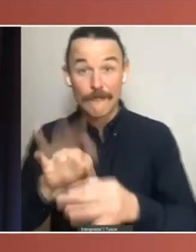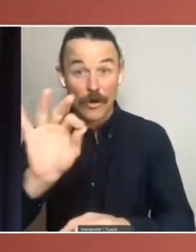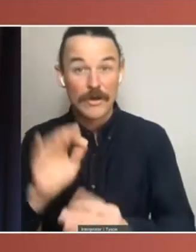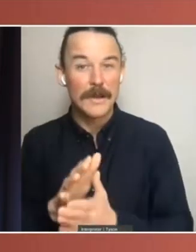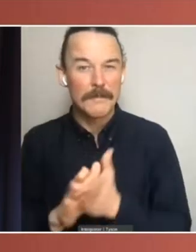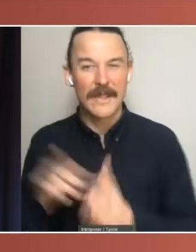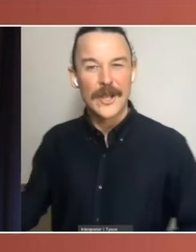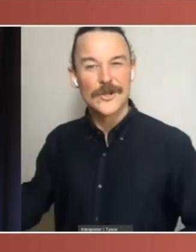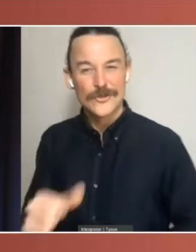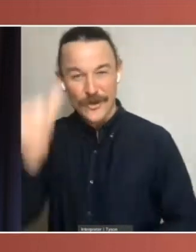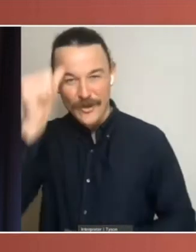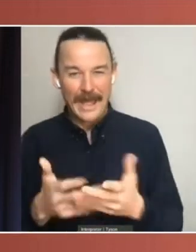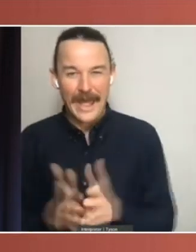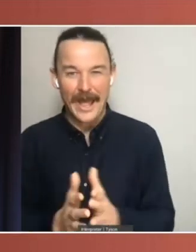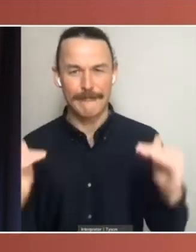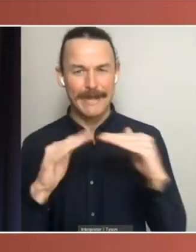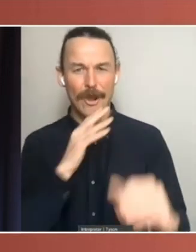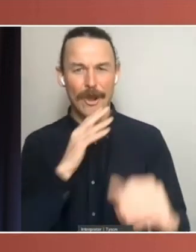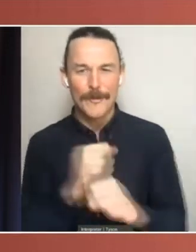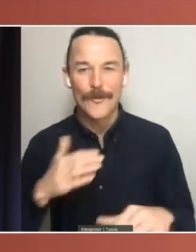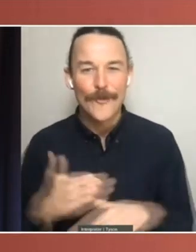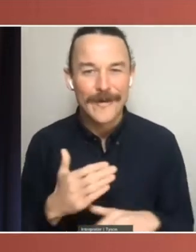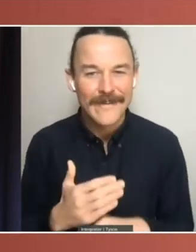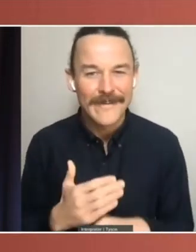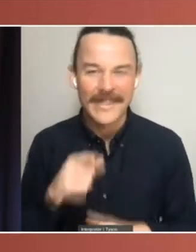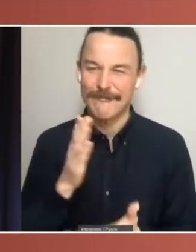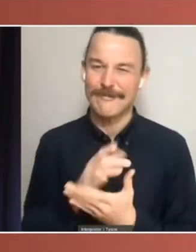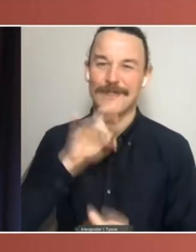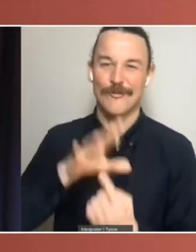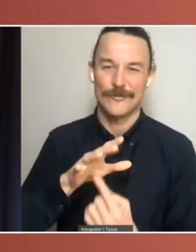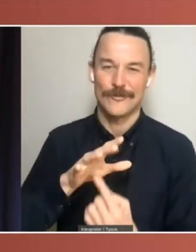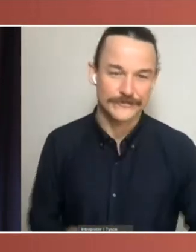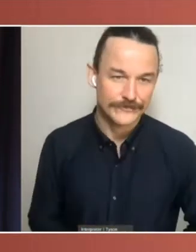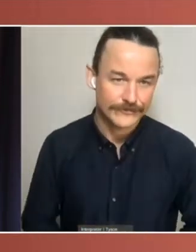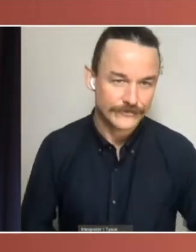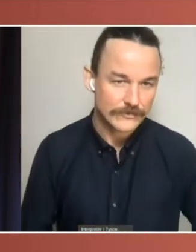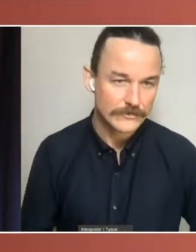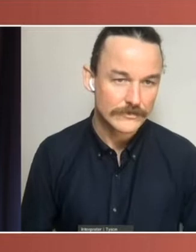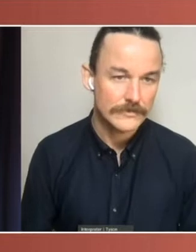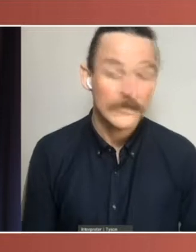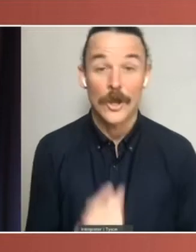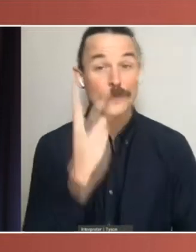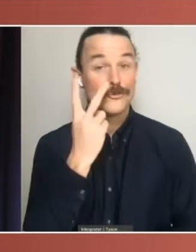democracy works is most salient. There were two silver linings in the polling research.